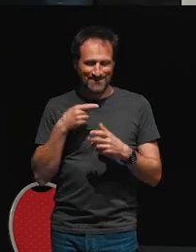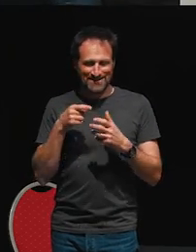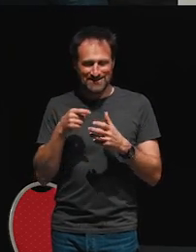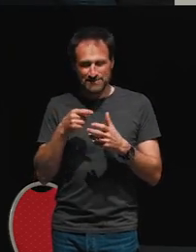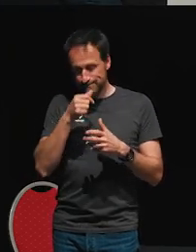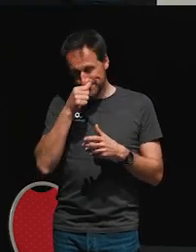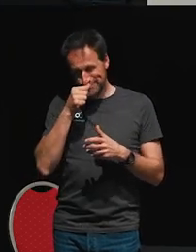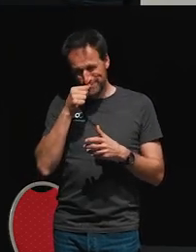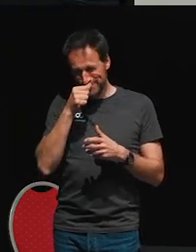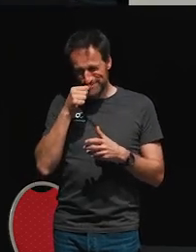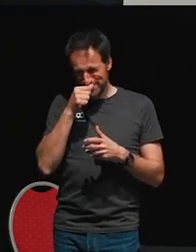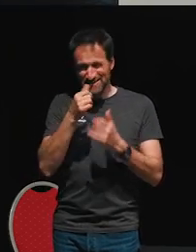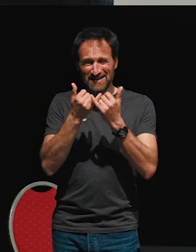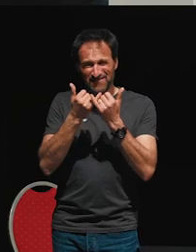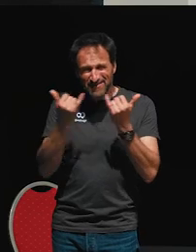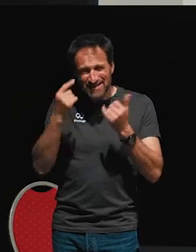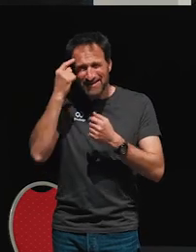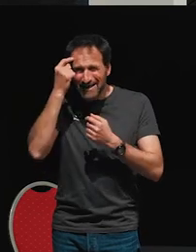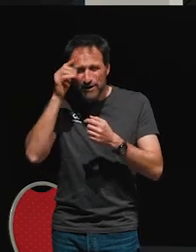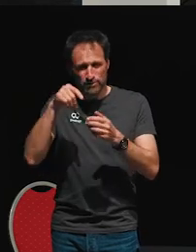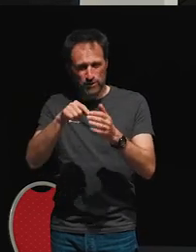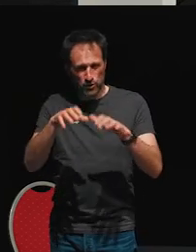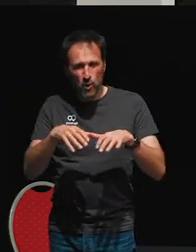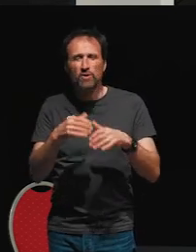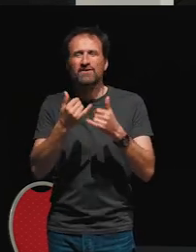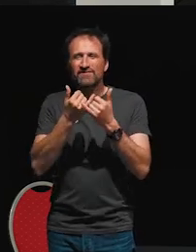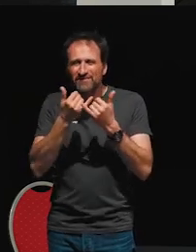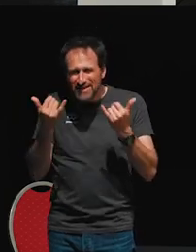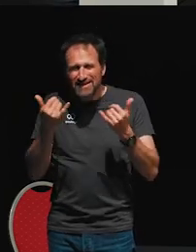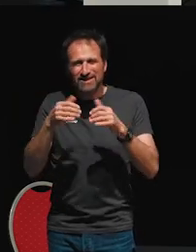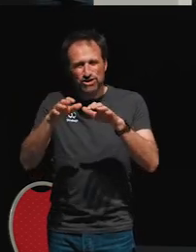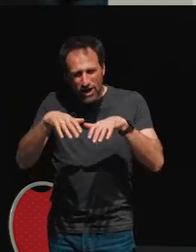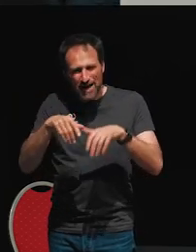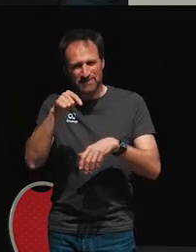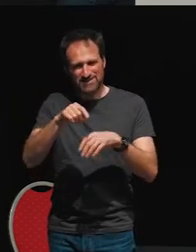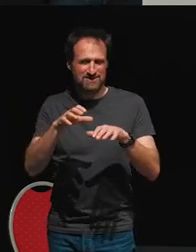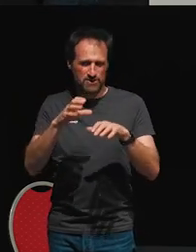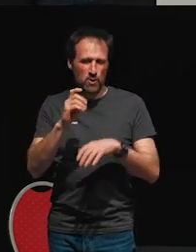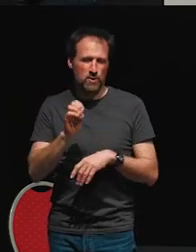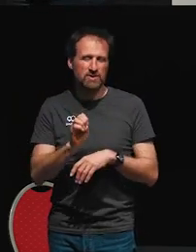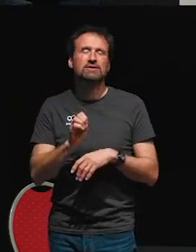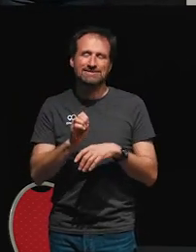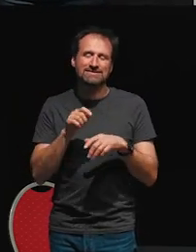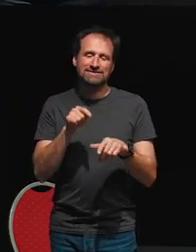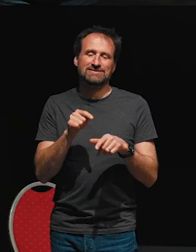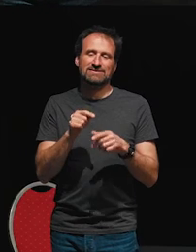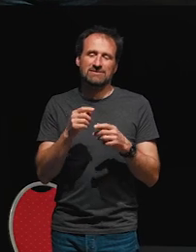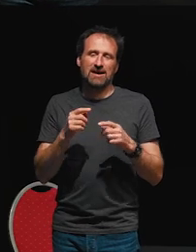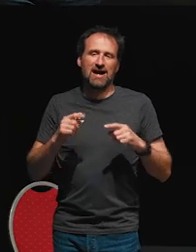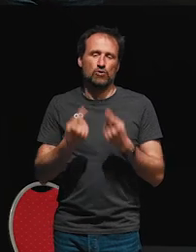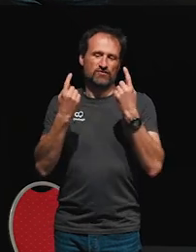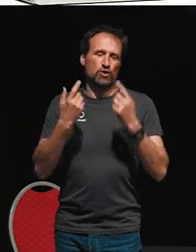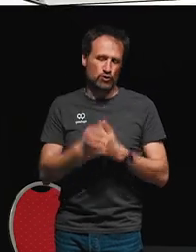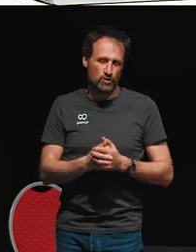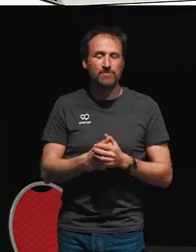difficult to think about this code and write this code. Essentially what FRP is about is it's about propagating